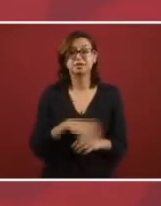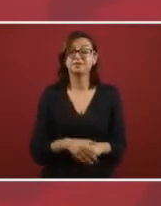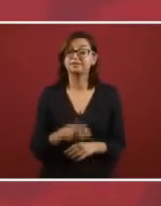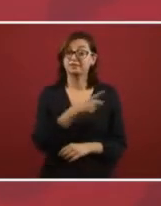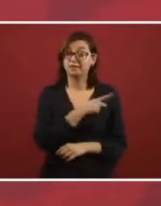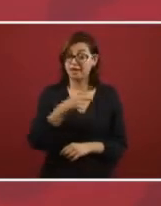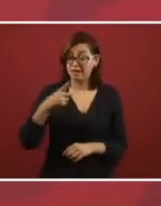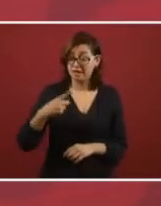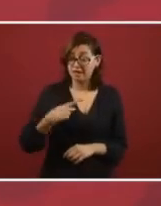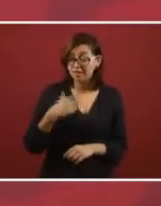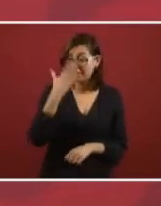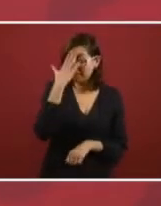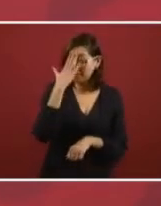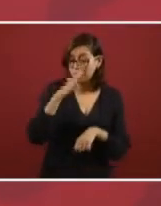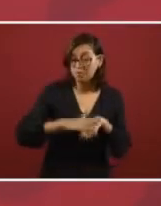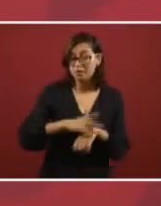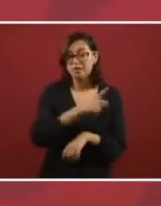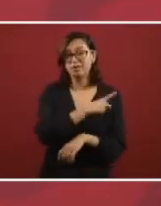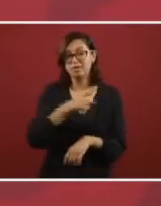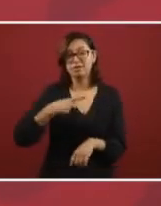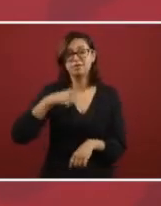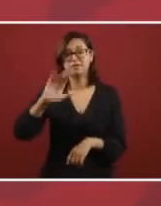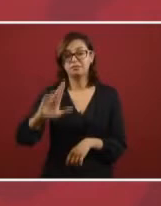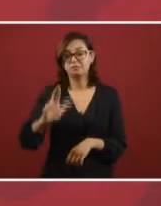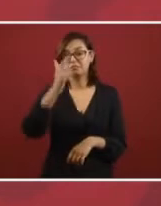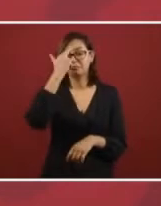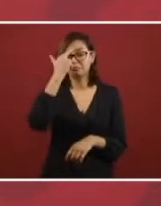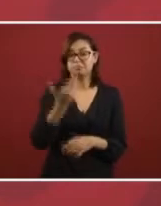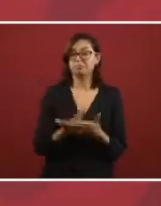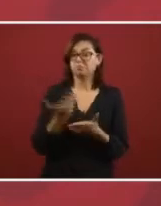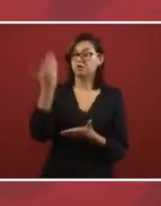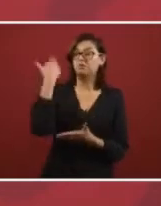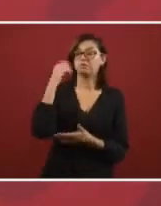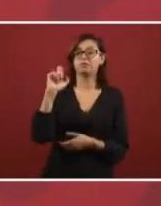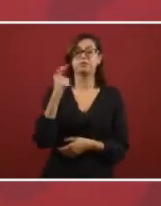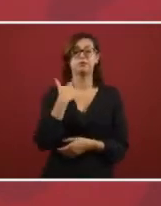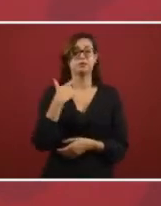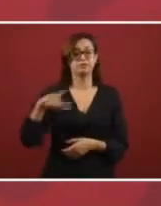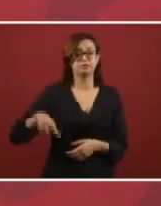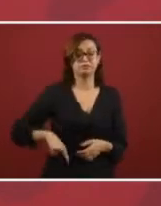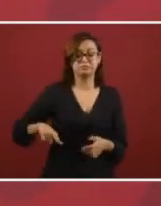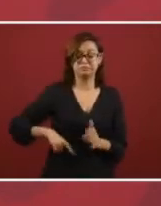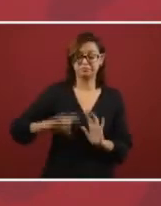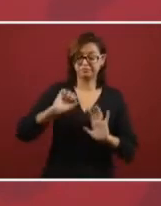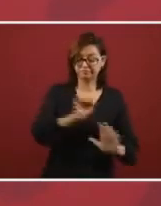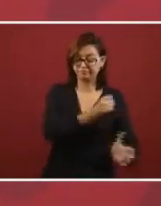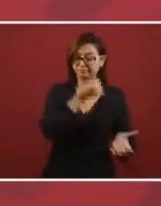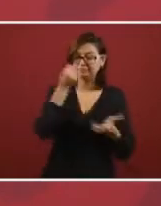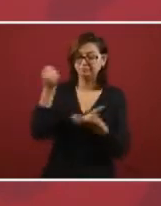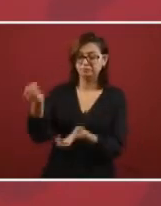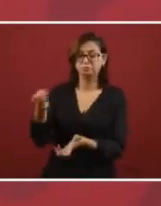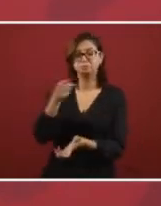before let's not forget the lack of public um